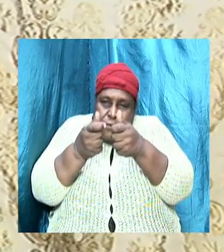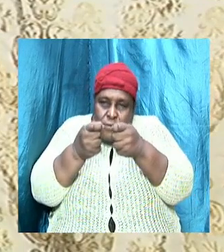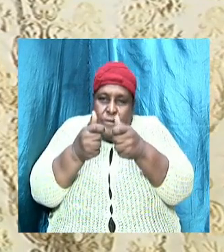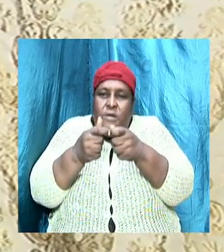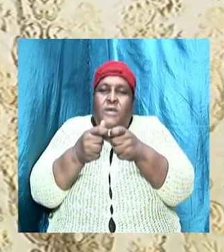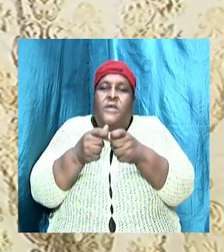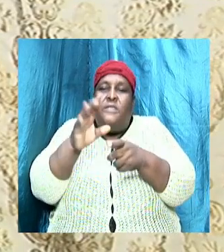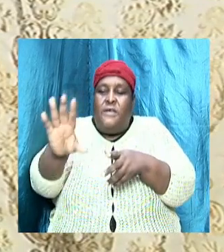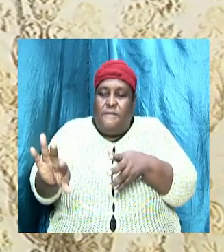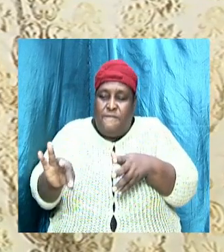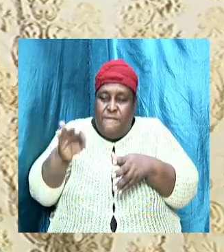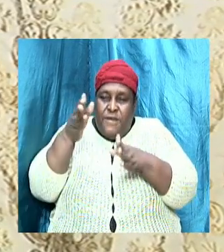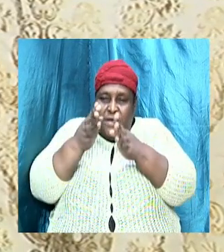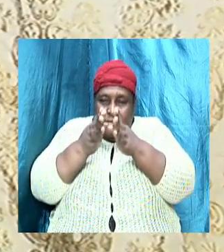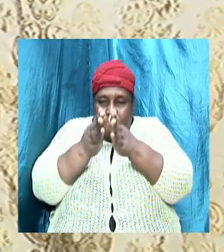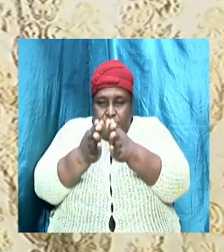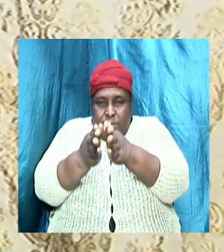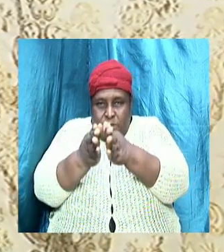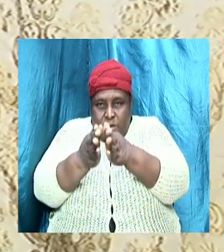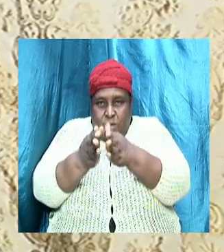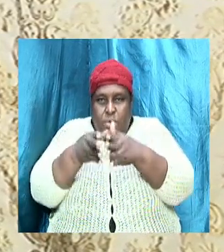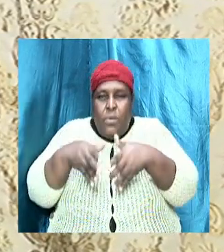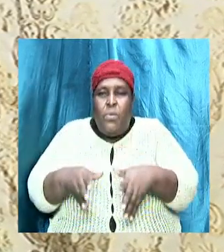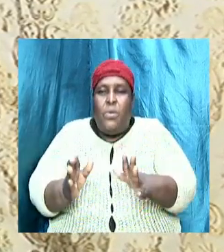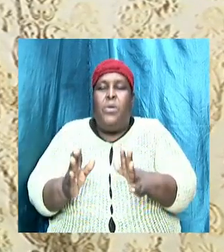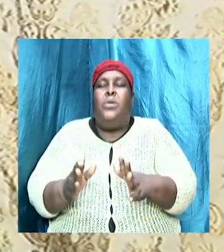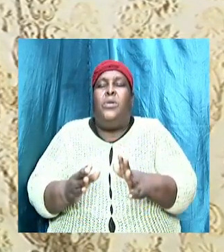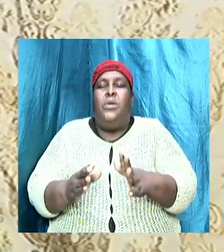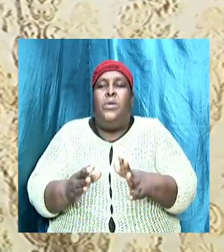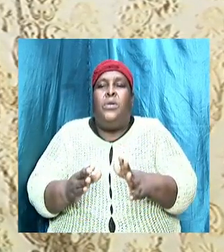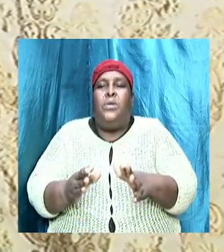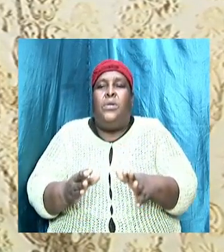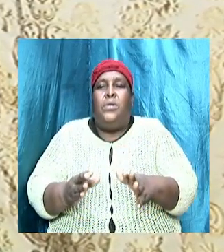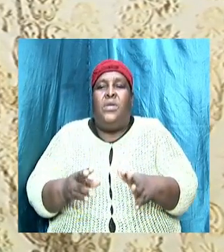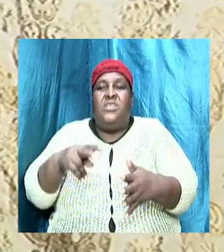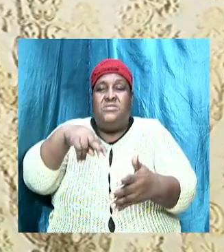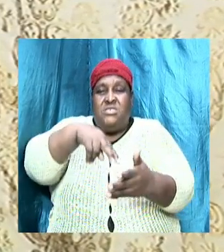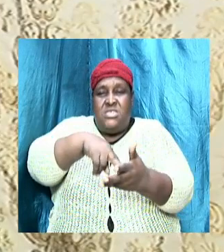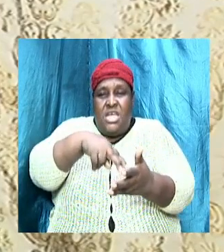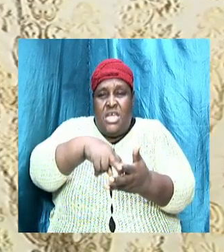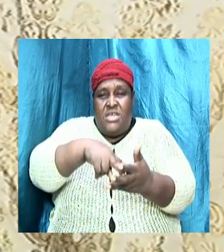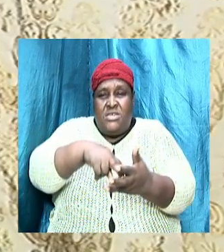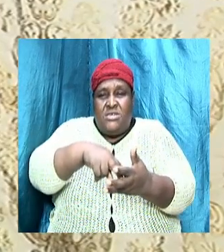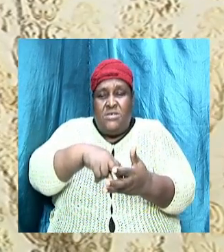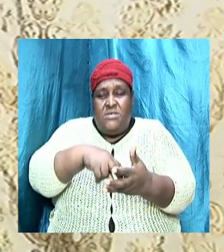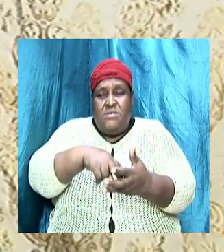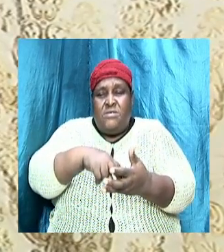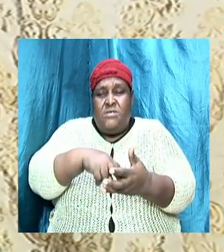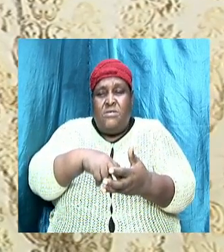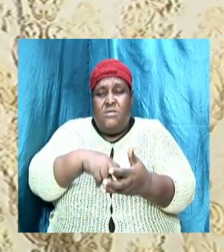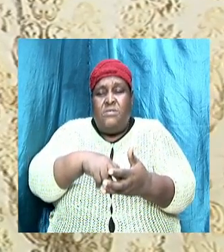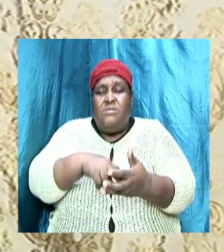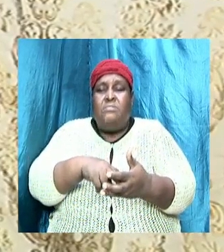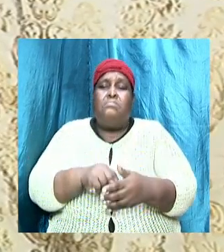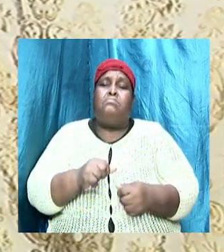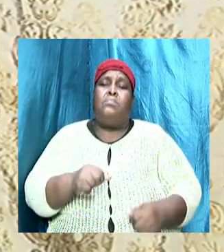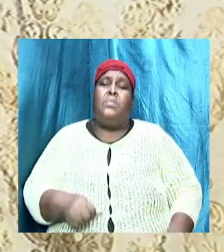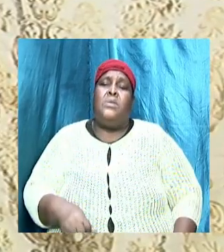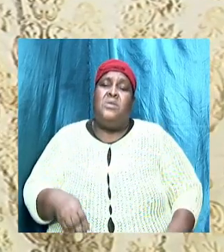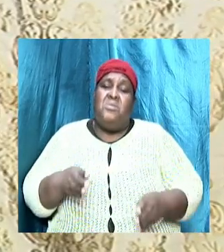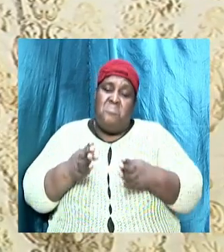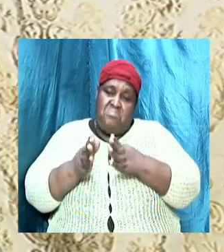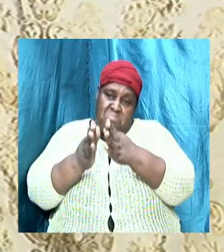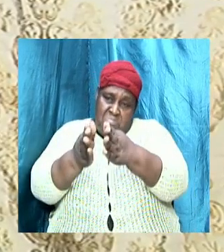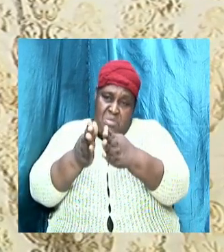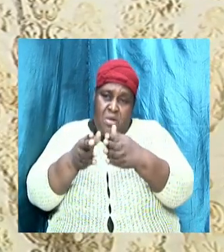narrow way. You make sure that you are in the few that stands in the narrow way. Because it is the narrow